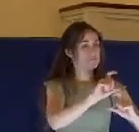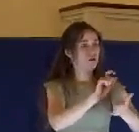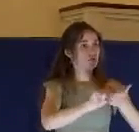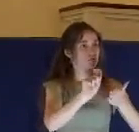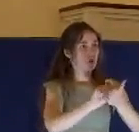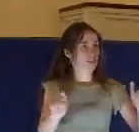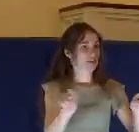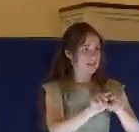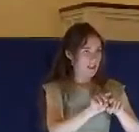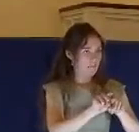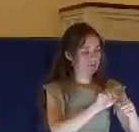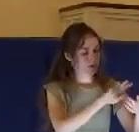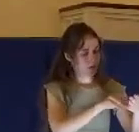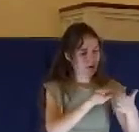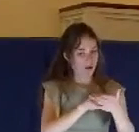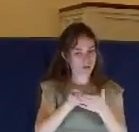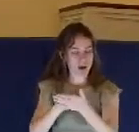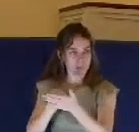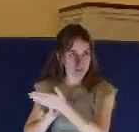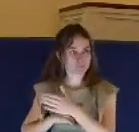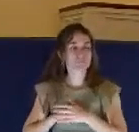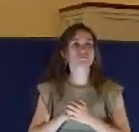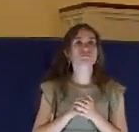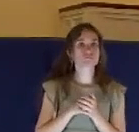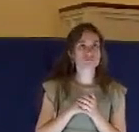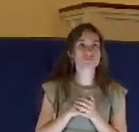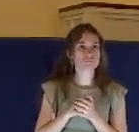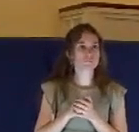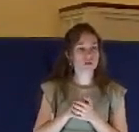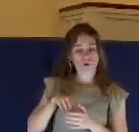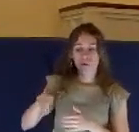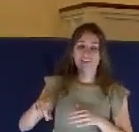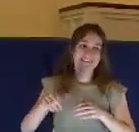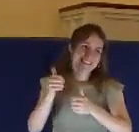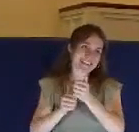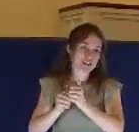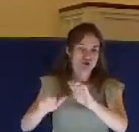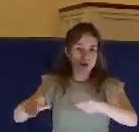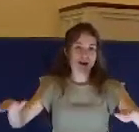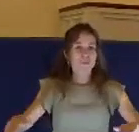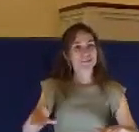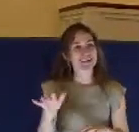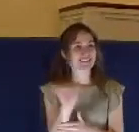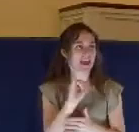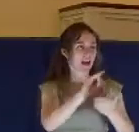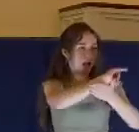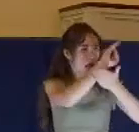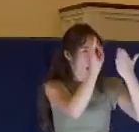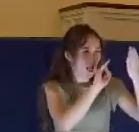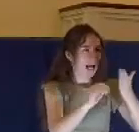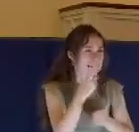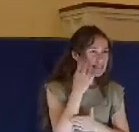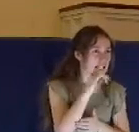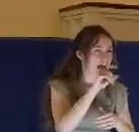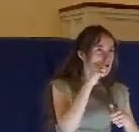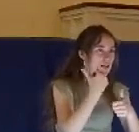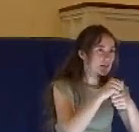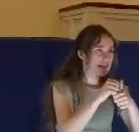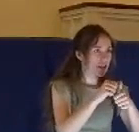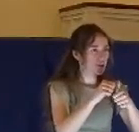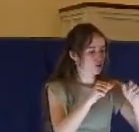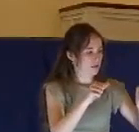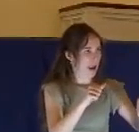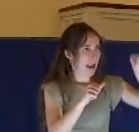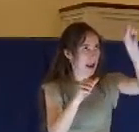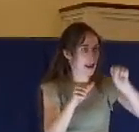would write over the letter B and write over the letter C. They were basically tracing the letter, and that was the way that they learned their alphabets,